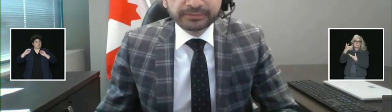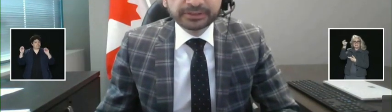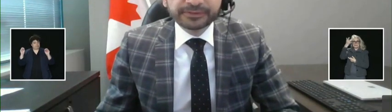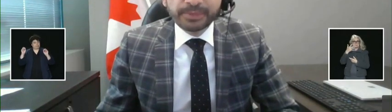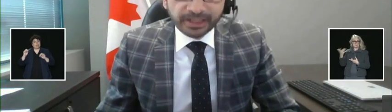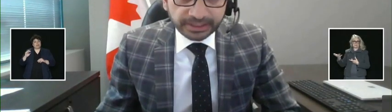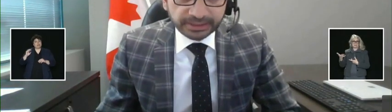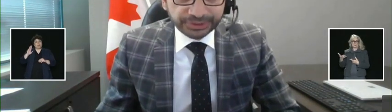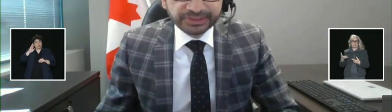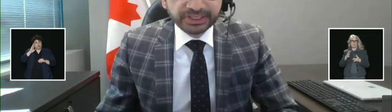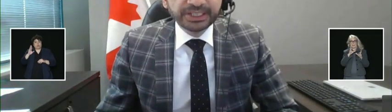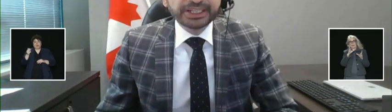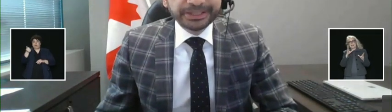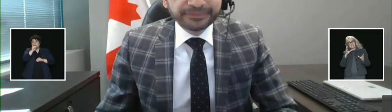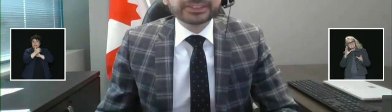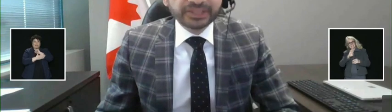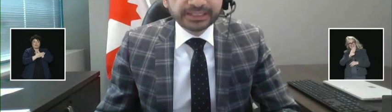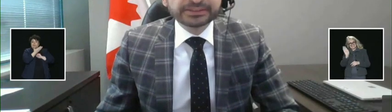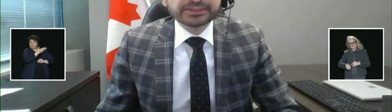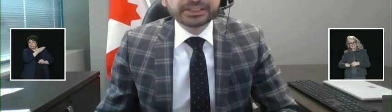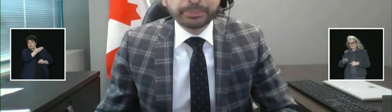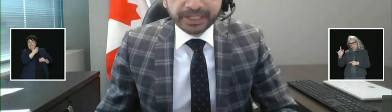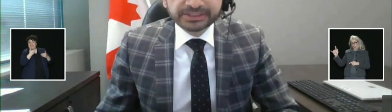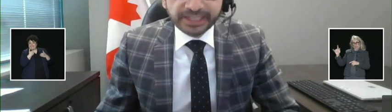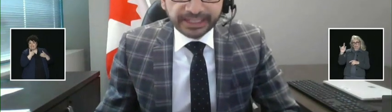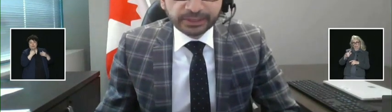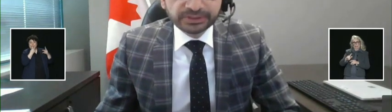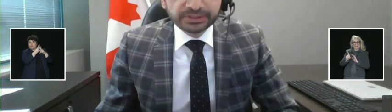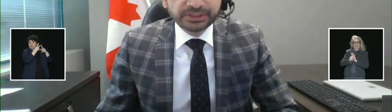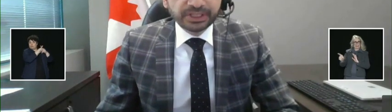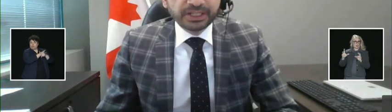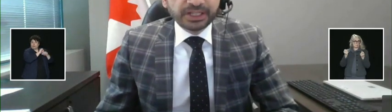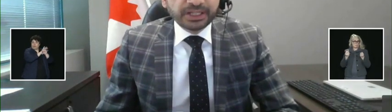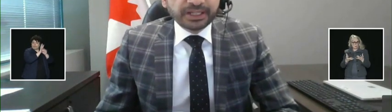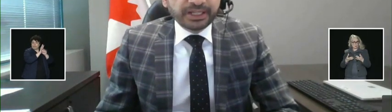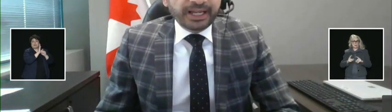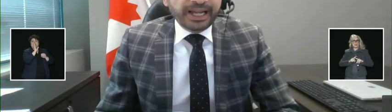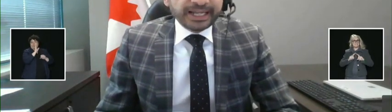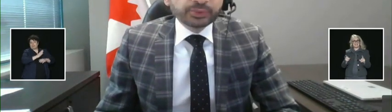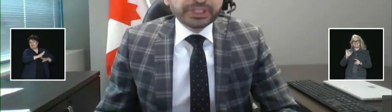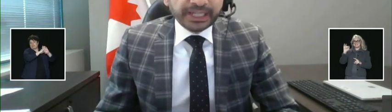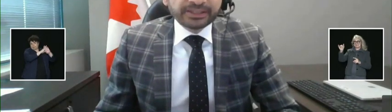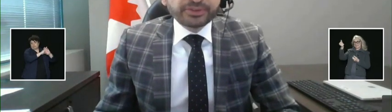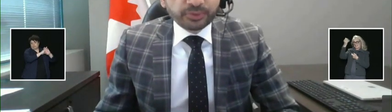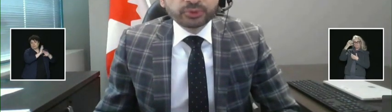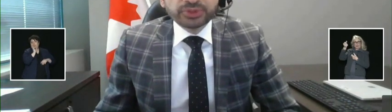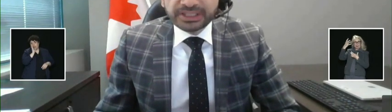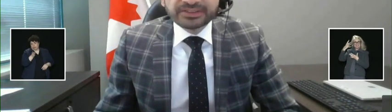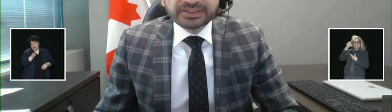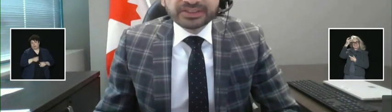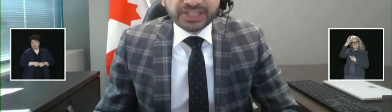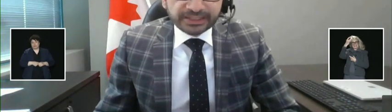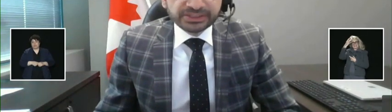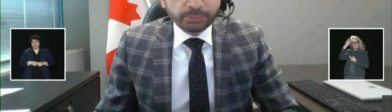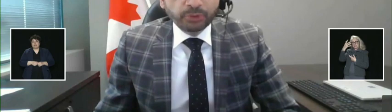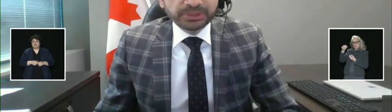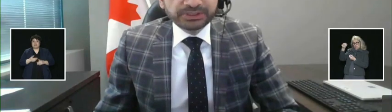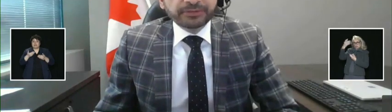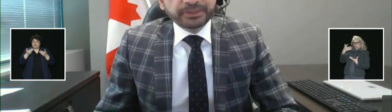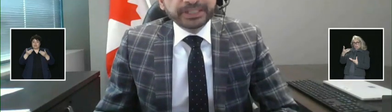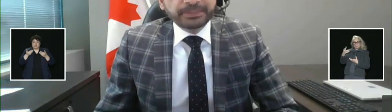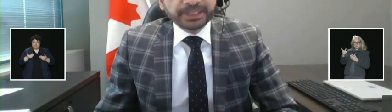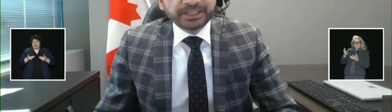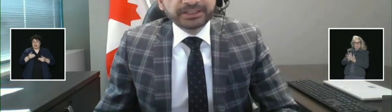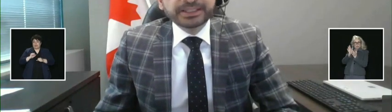ban travel from other countries if the science bears that out. As we get through these challenging